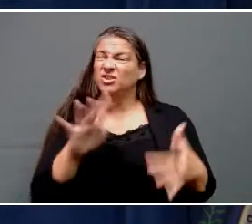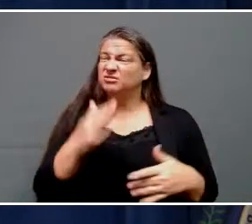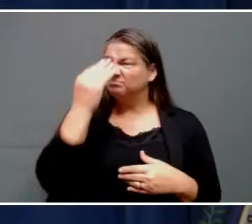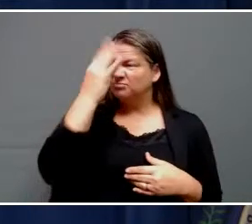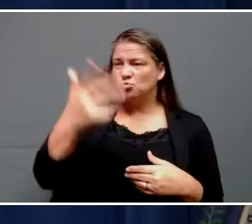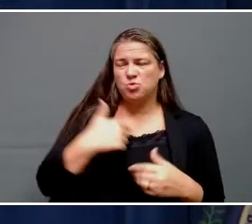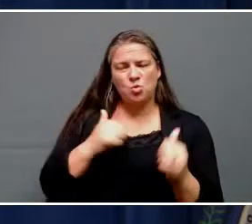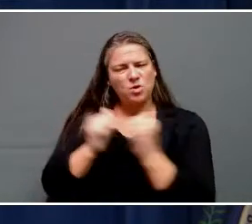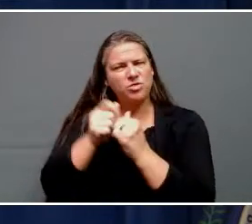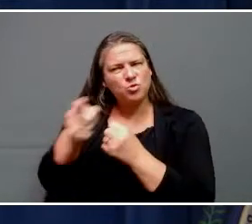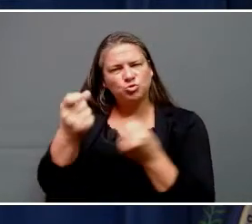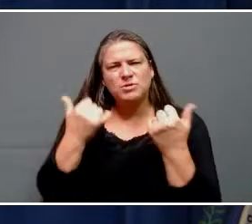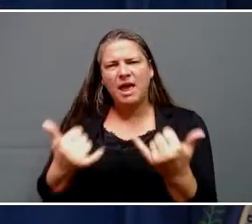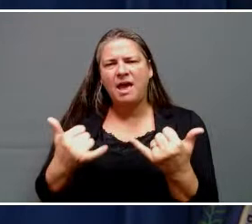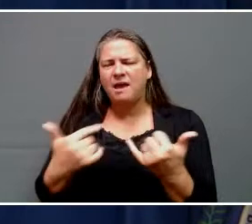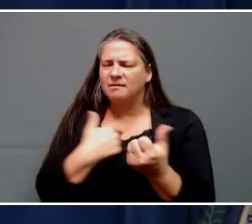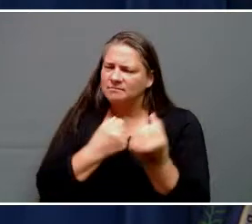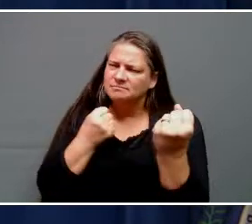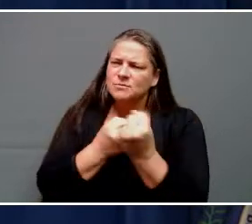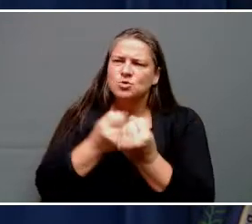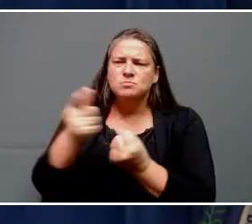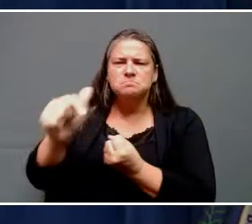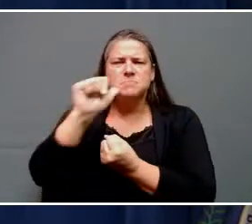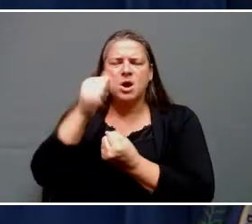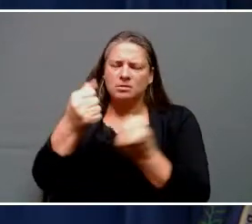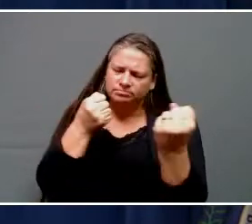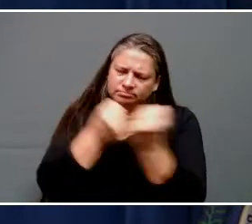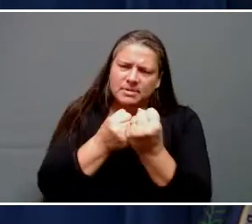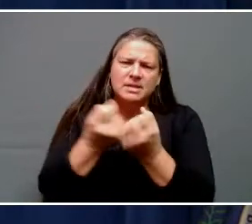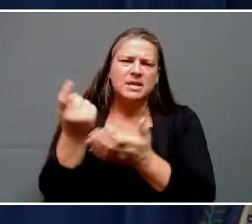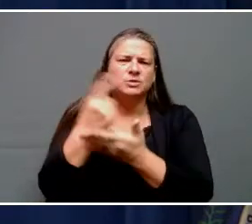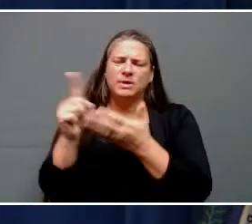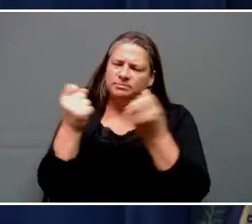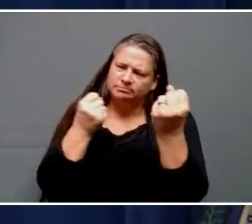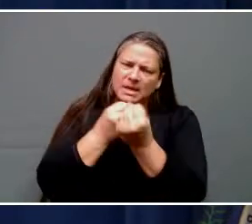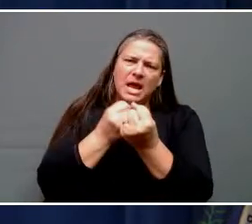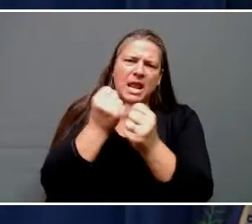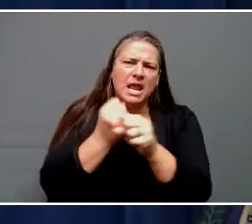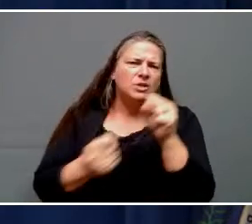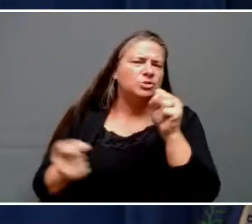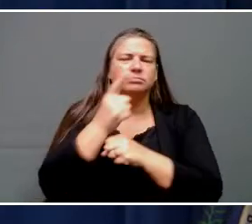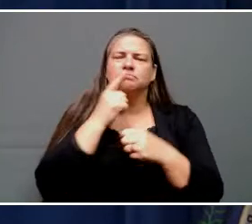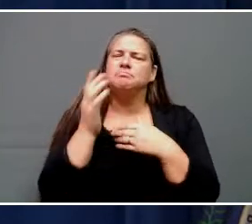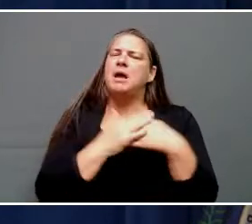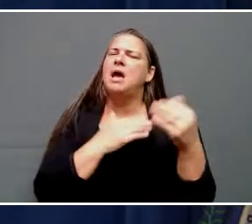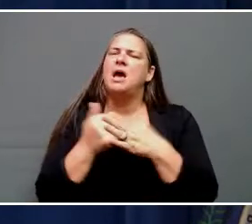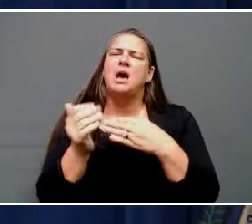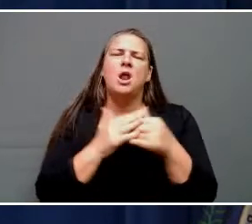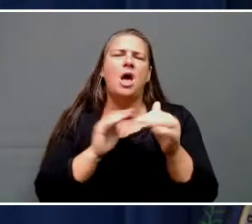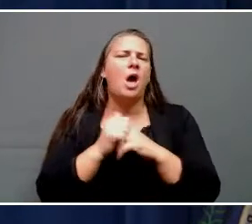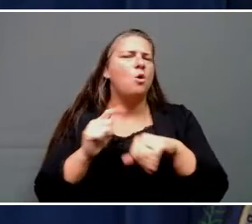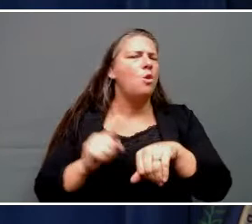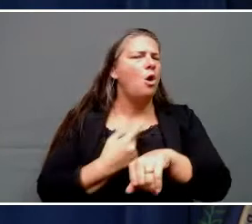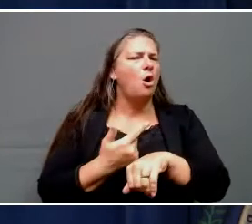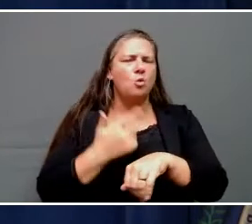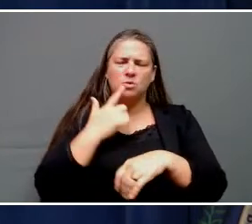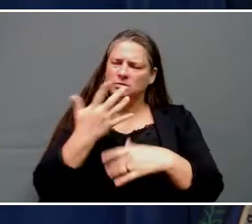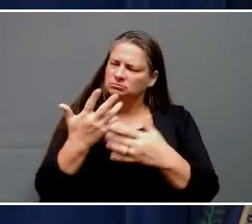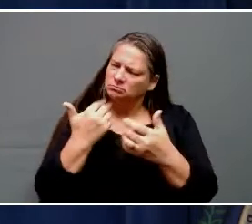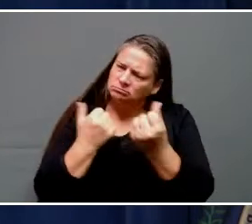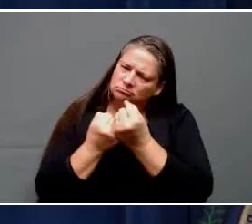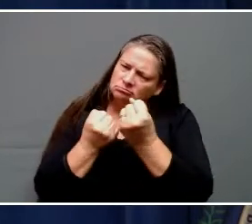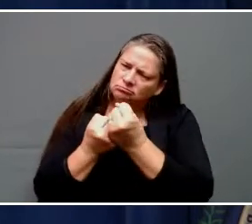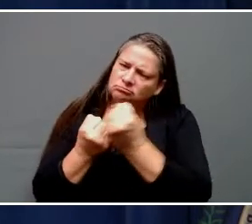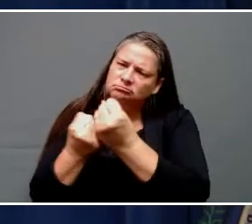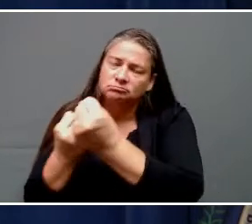tomorrow, next week, and next year, no matter how long it takes. So today, bills were introduced in